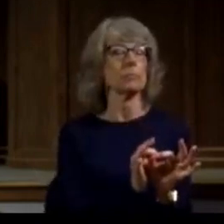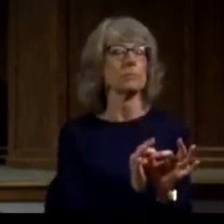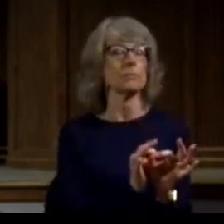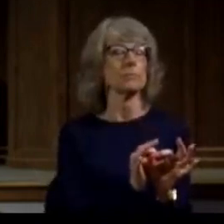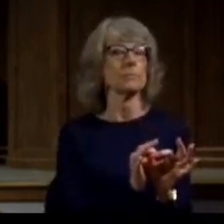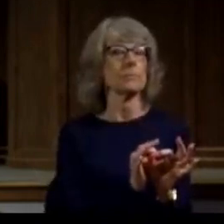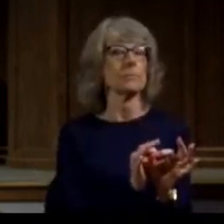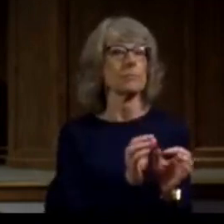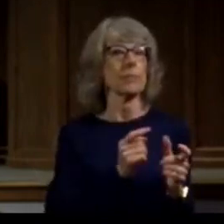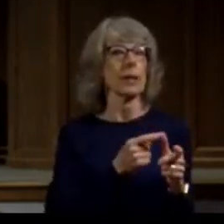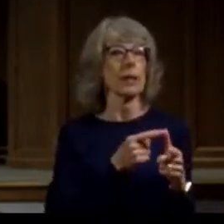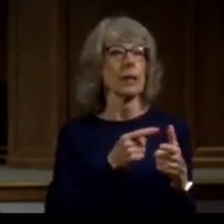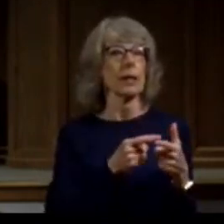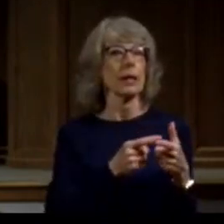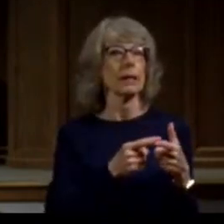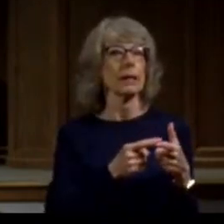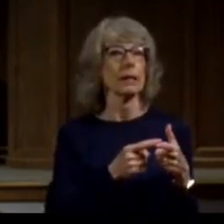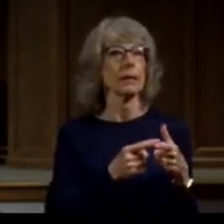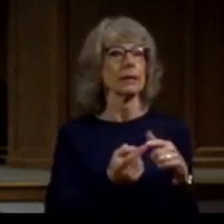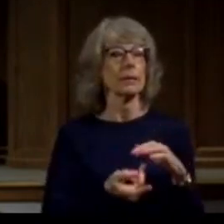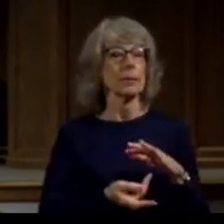And then Paul has an encounter.